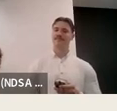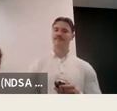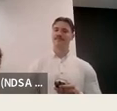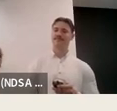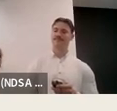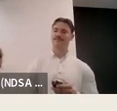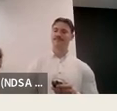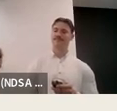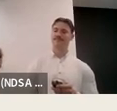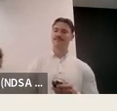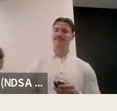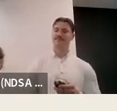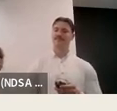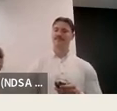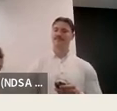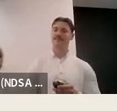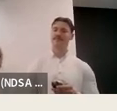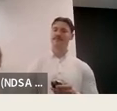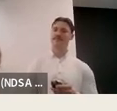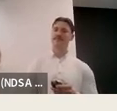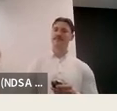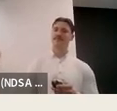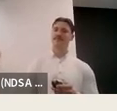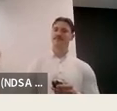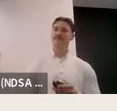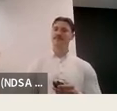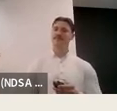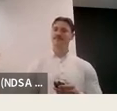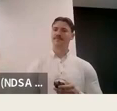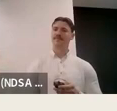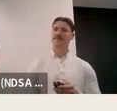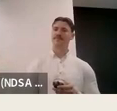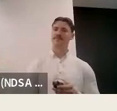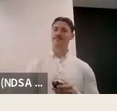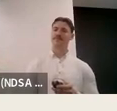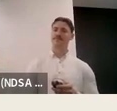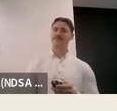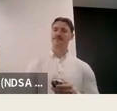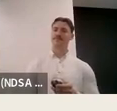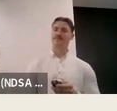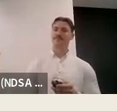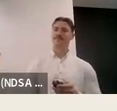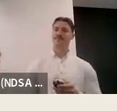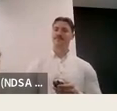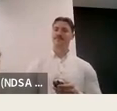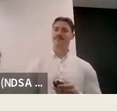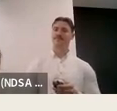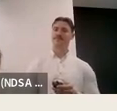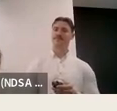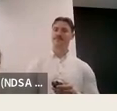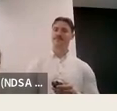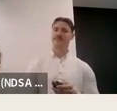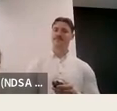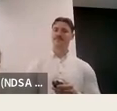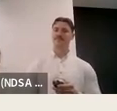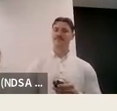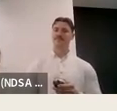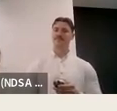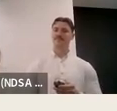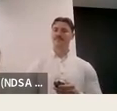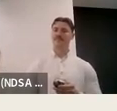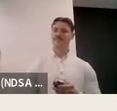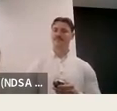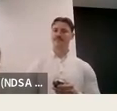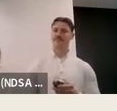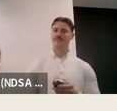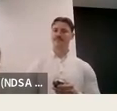early learning all the way through to higher education. From there, we do all sorts of different projects with them on collecting data. We